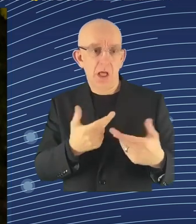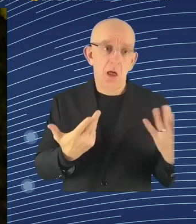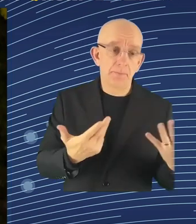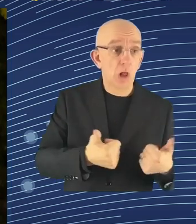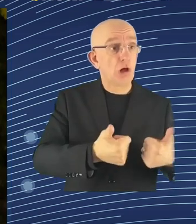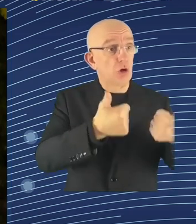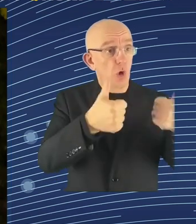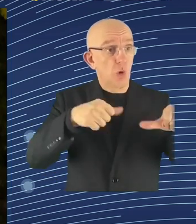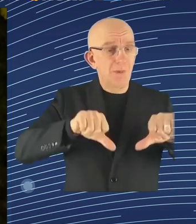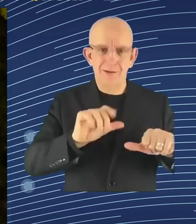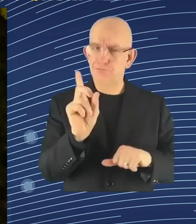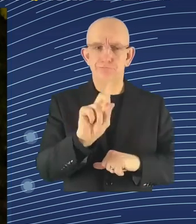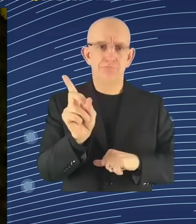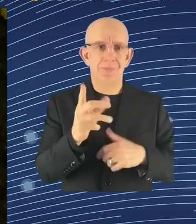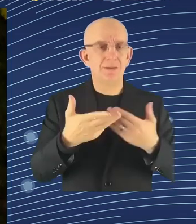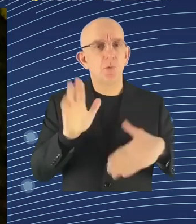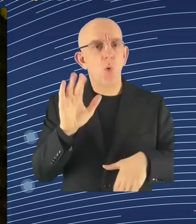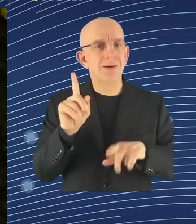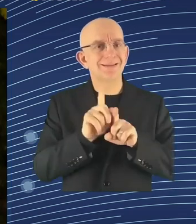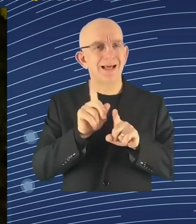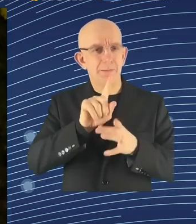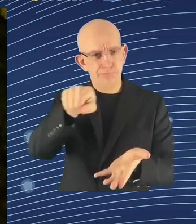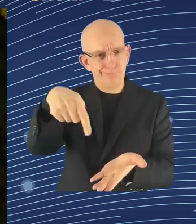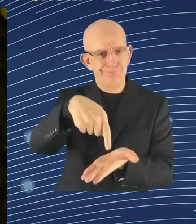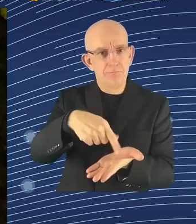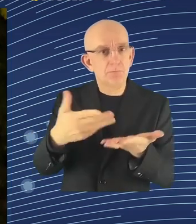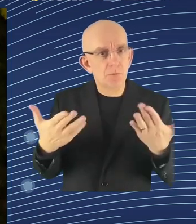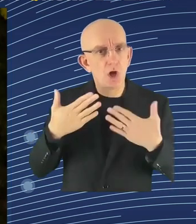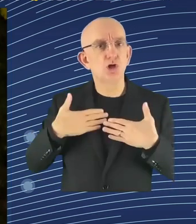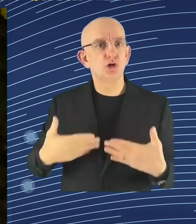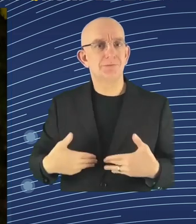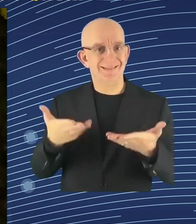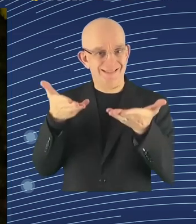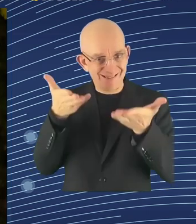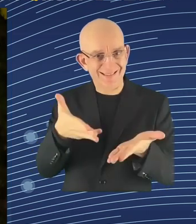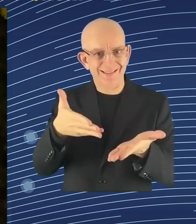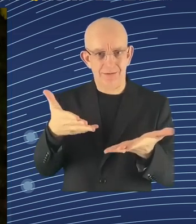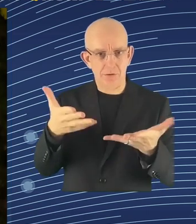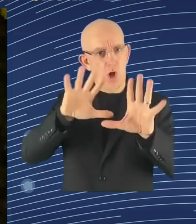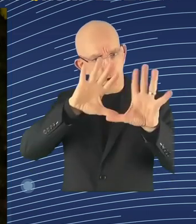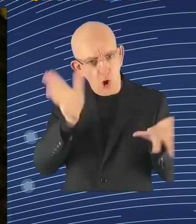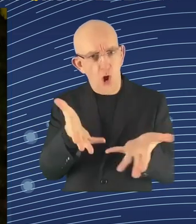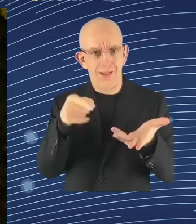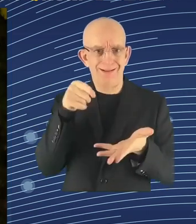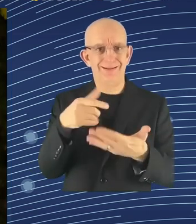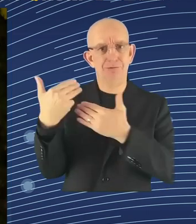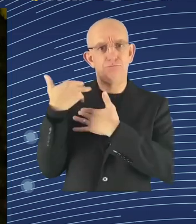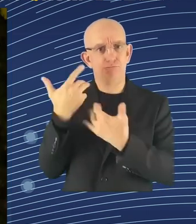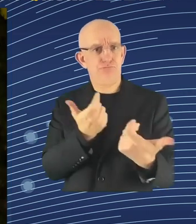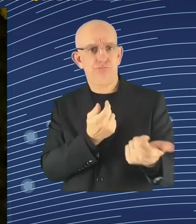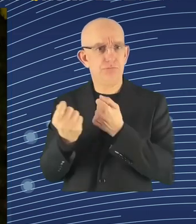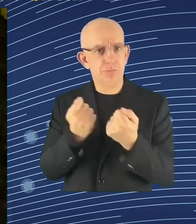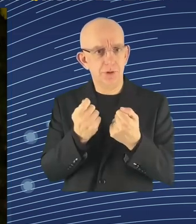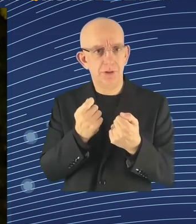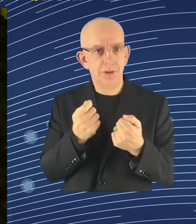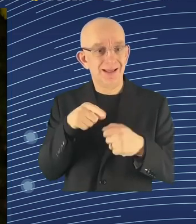should look at technology from both an opportunity but also a risk approach. The opportunities are clearly there. We